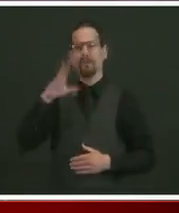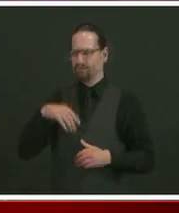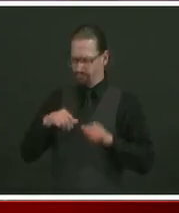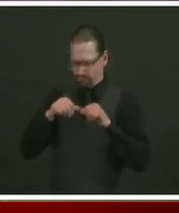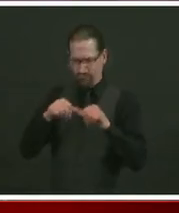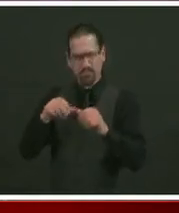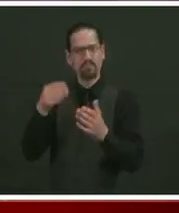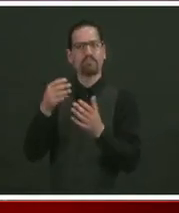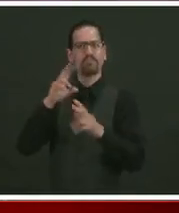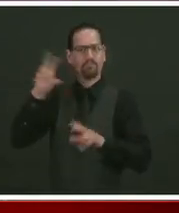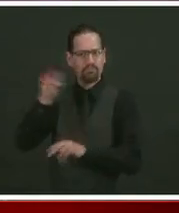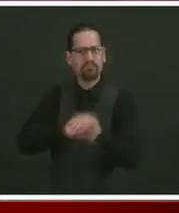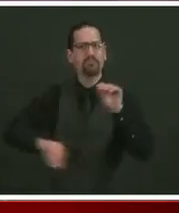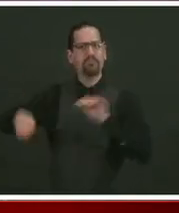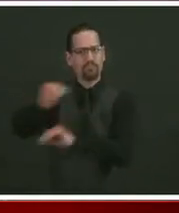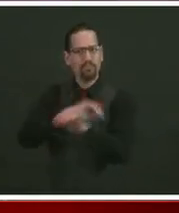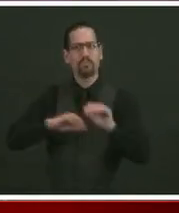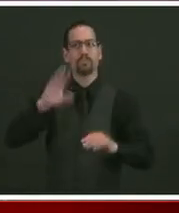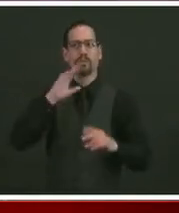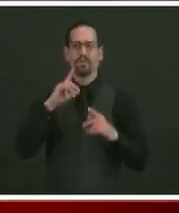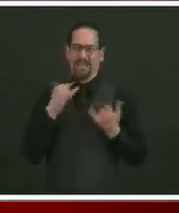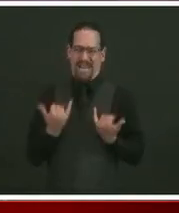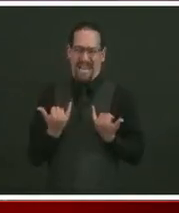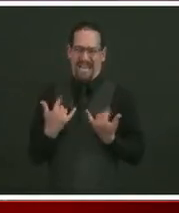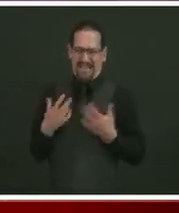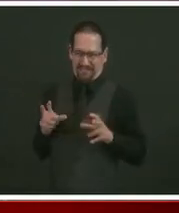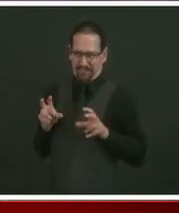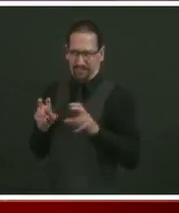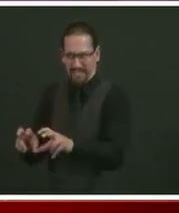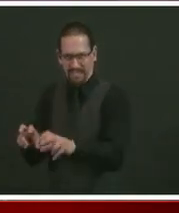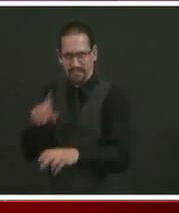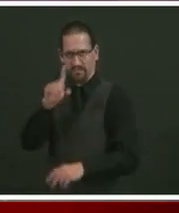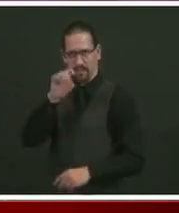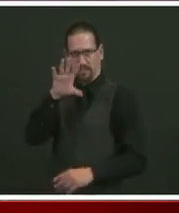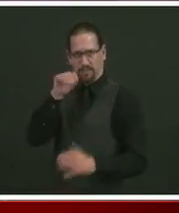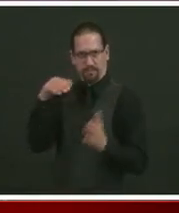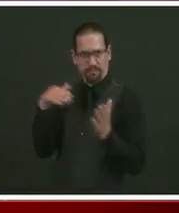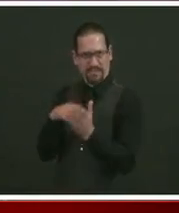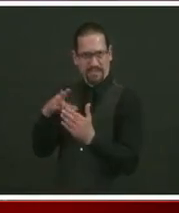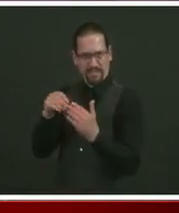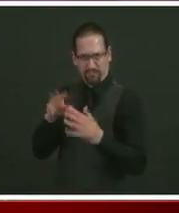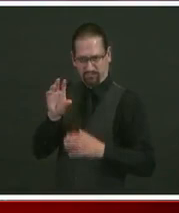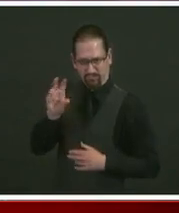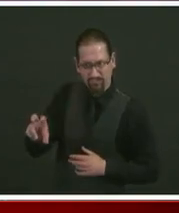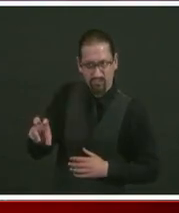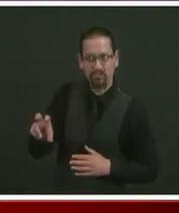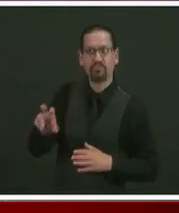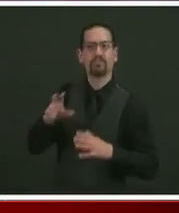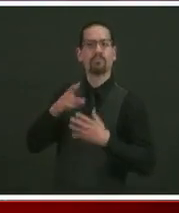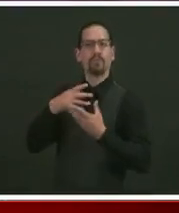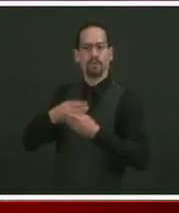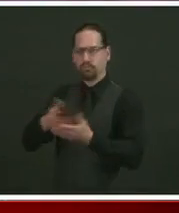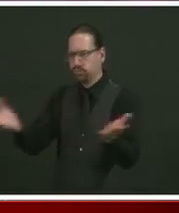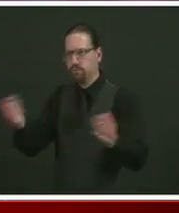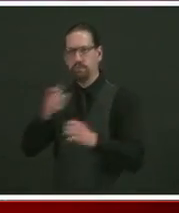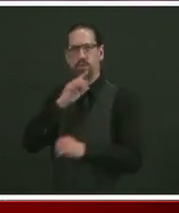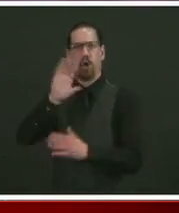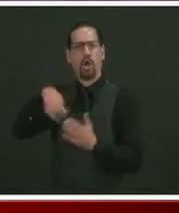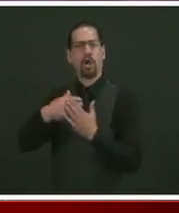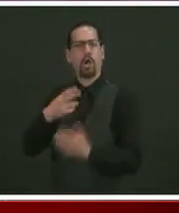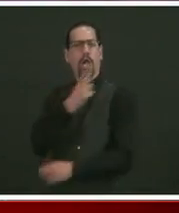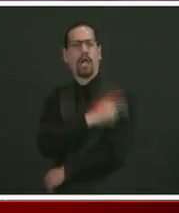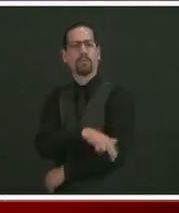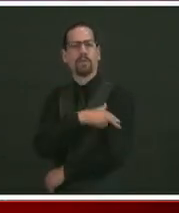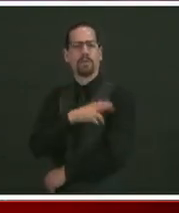the first immediate emergency tranche, a bucket of money to get out to our hospitals to make sure that they can stay